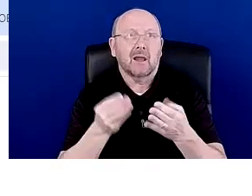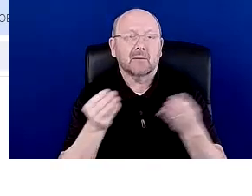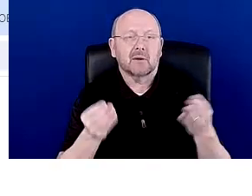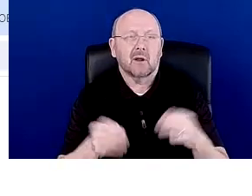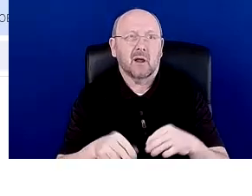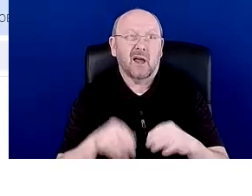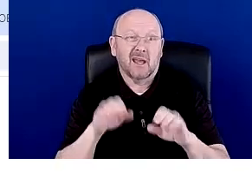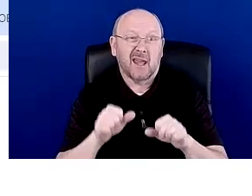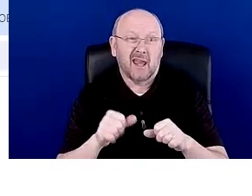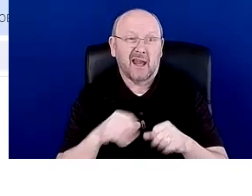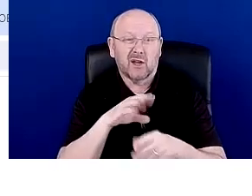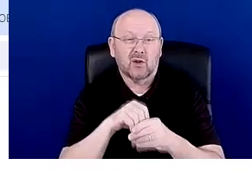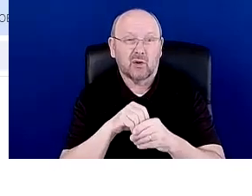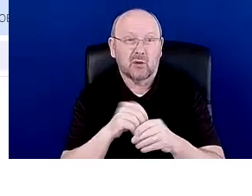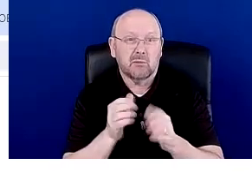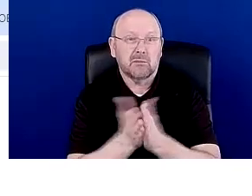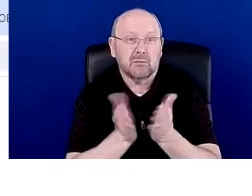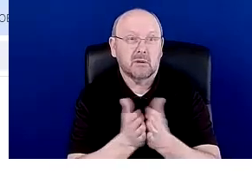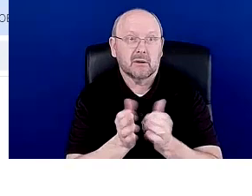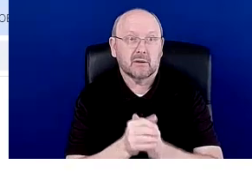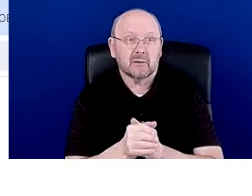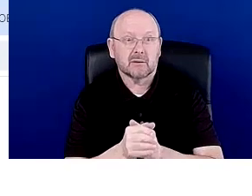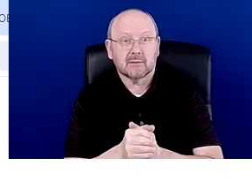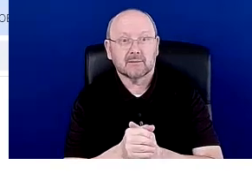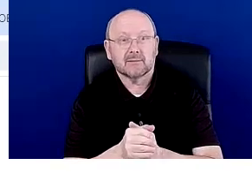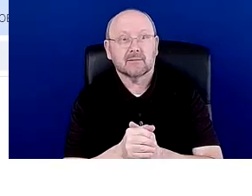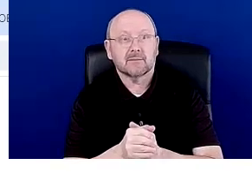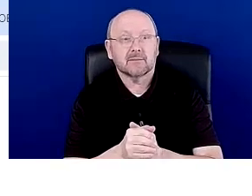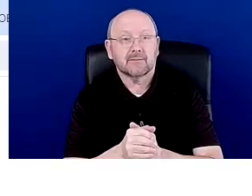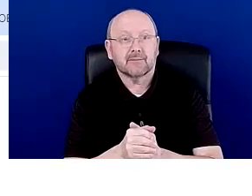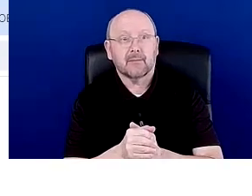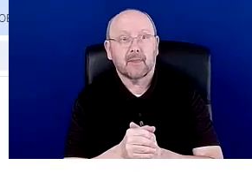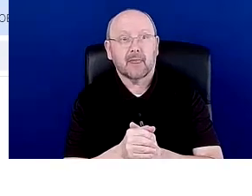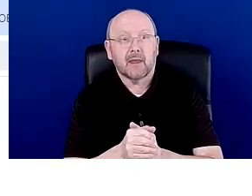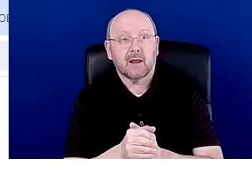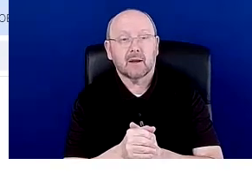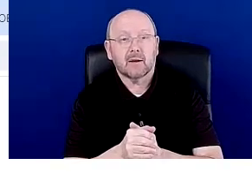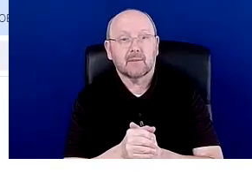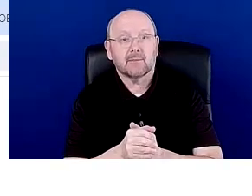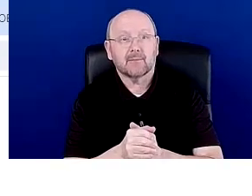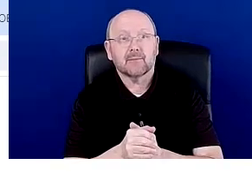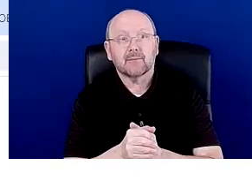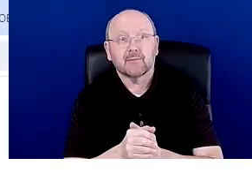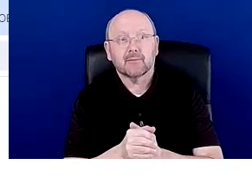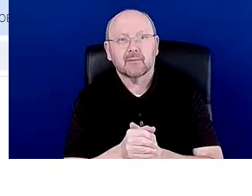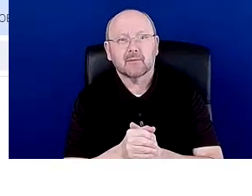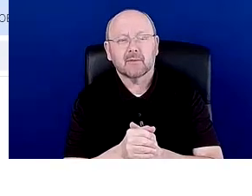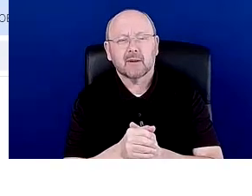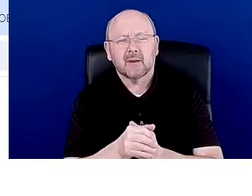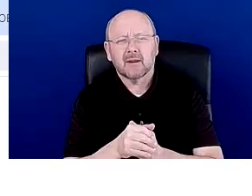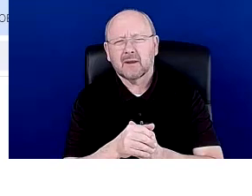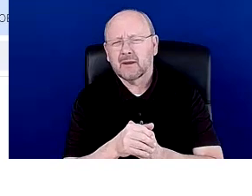it's also assessments, ancillaries, things like that. So Skills Commons is the only one that I know of. That's for career tech.